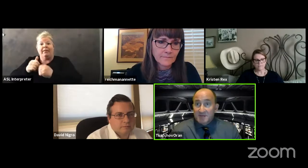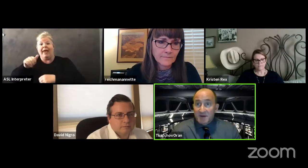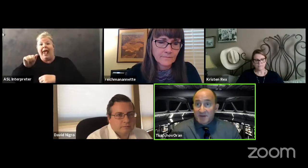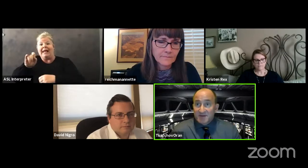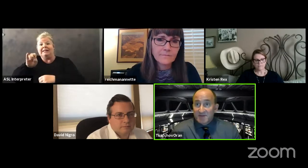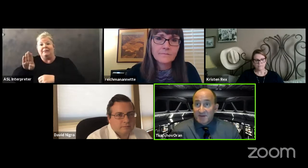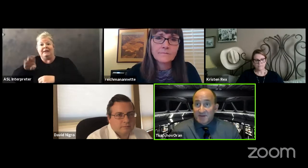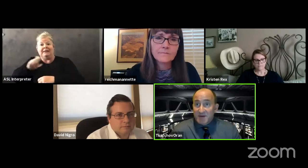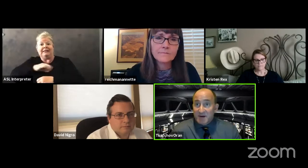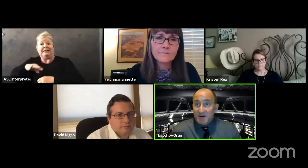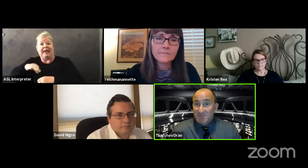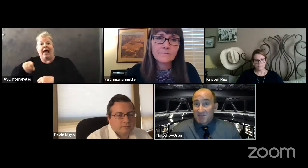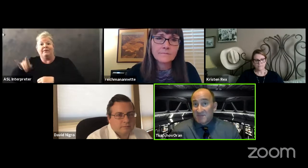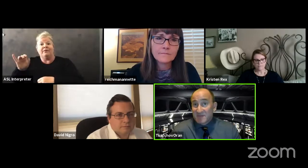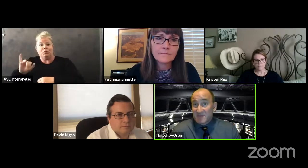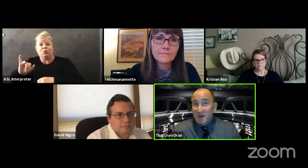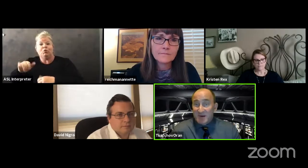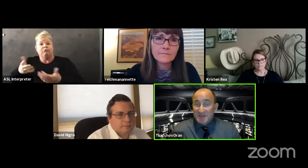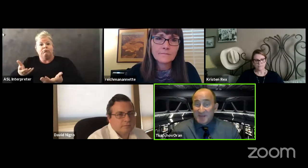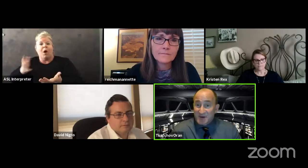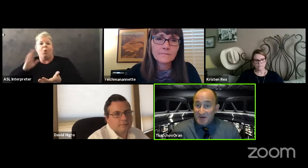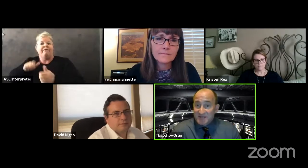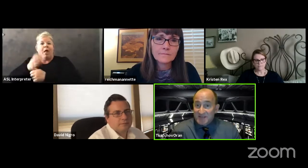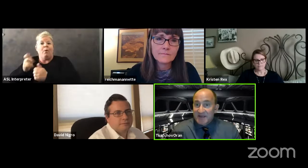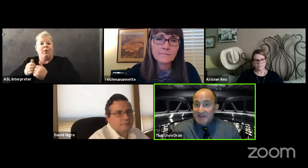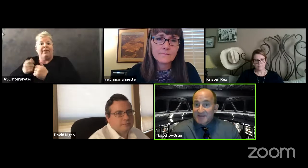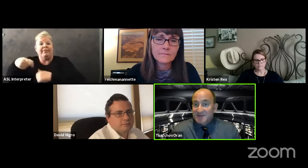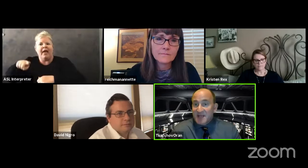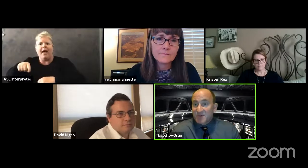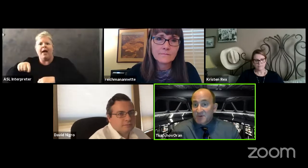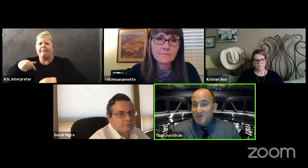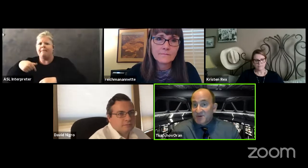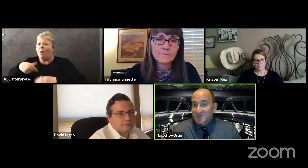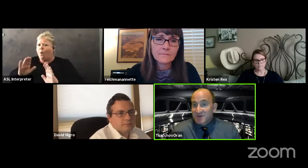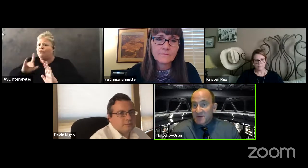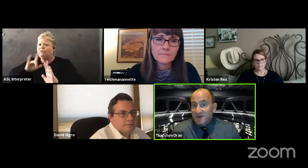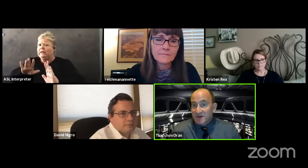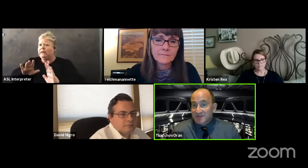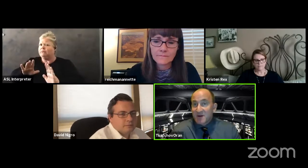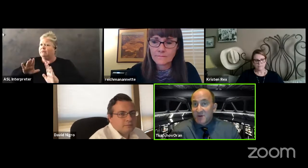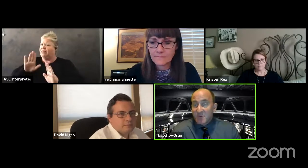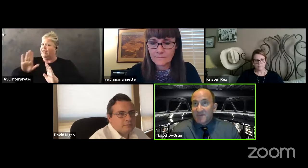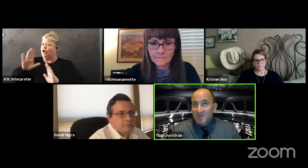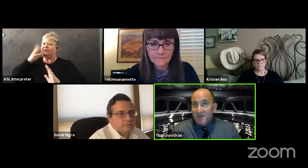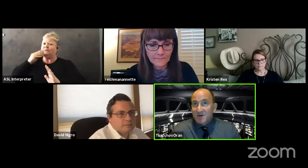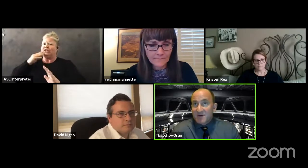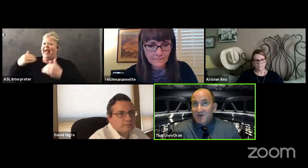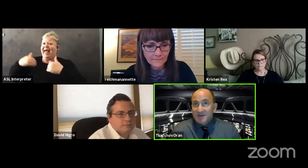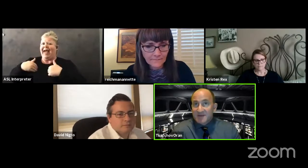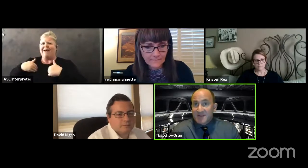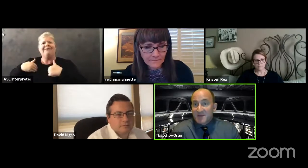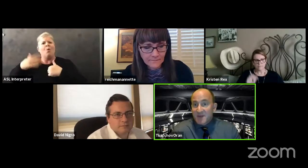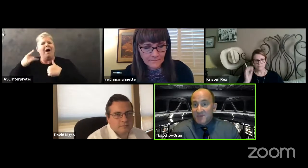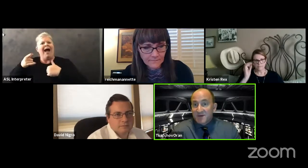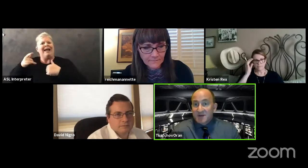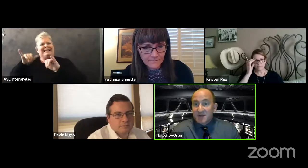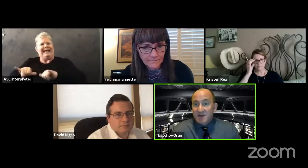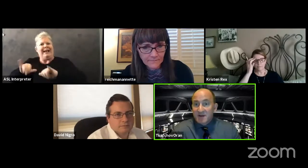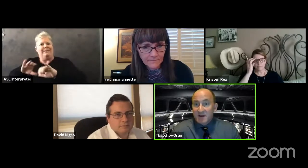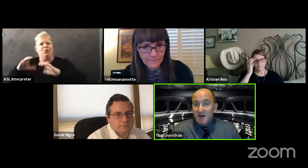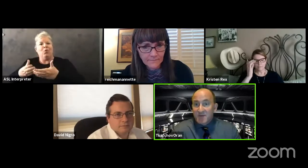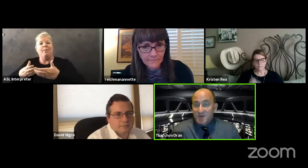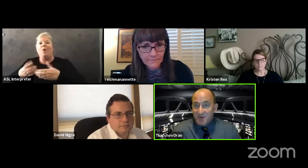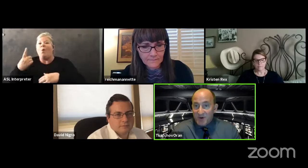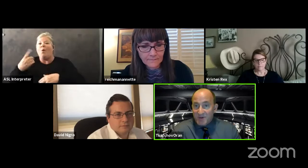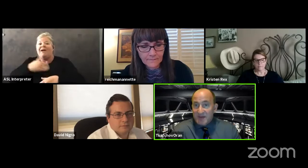uh defer to their their experience it is the same group who's been with us one of the members has been the same member